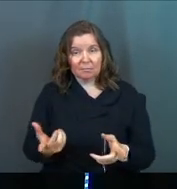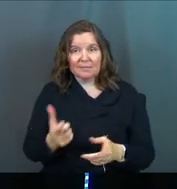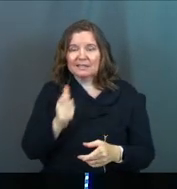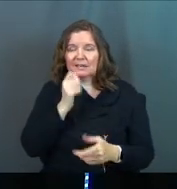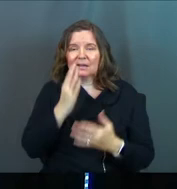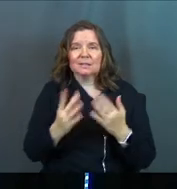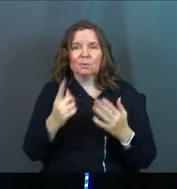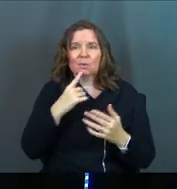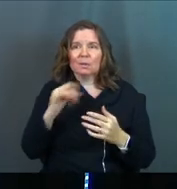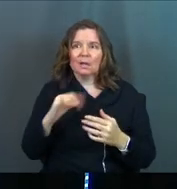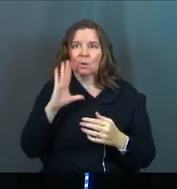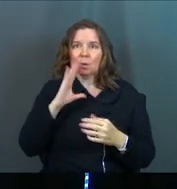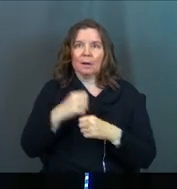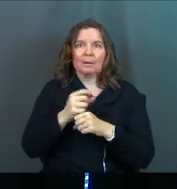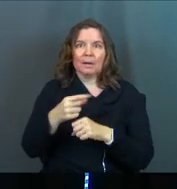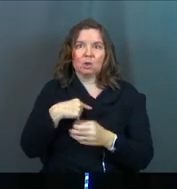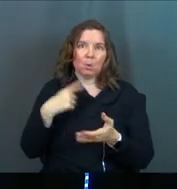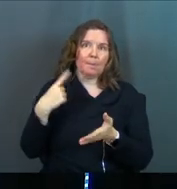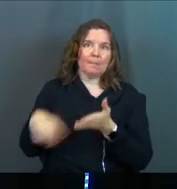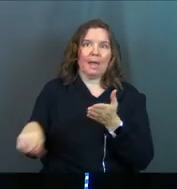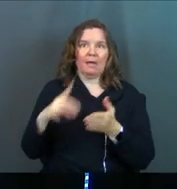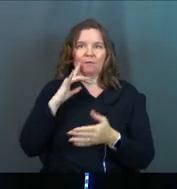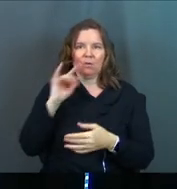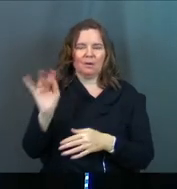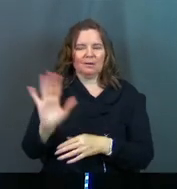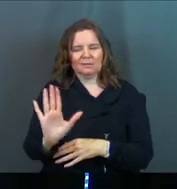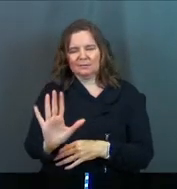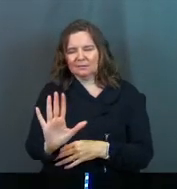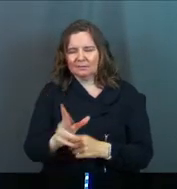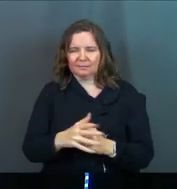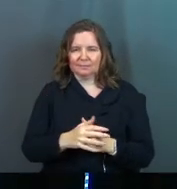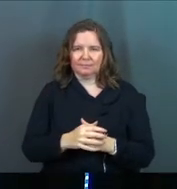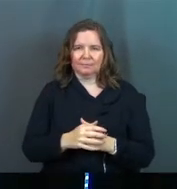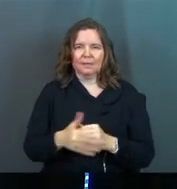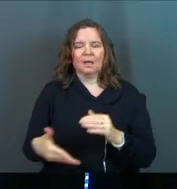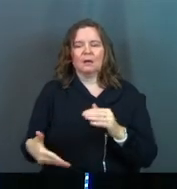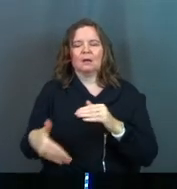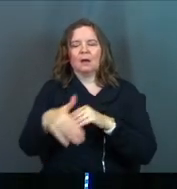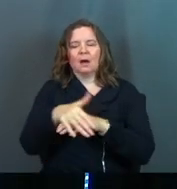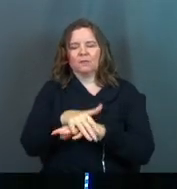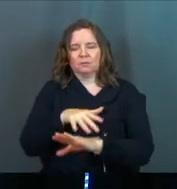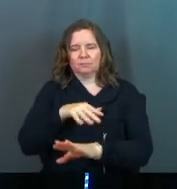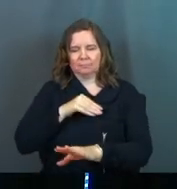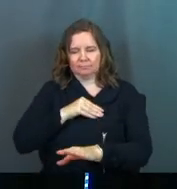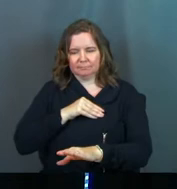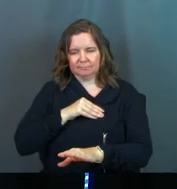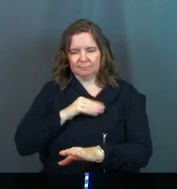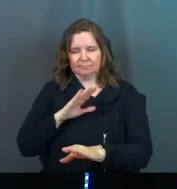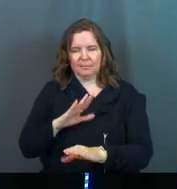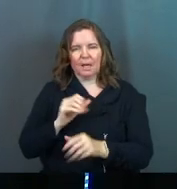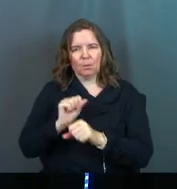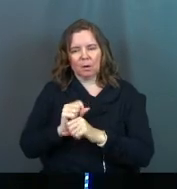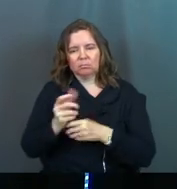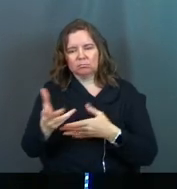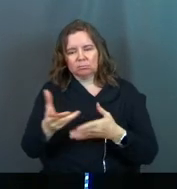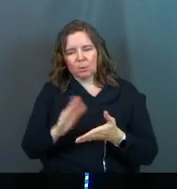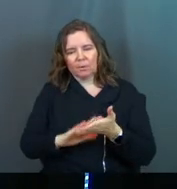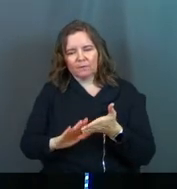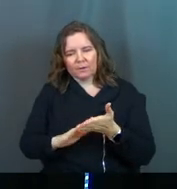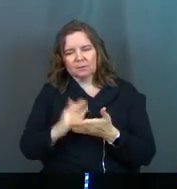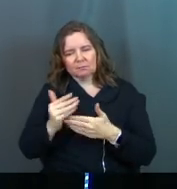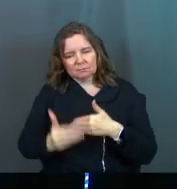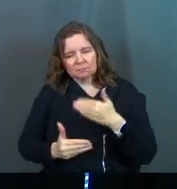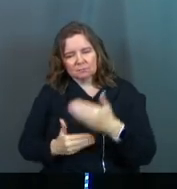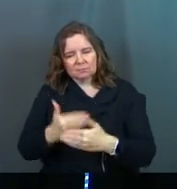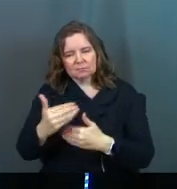Not somebody who's like going to make you pay for it. No, covers the offense. Like, we'll work through it. We'll forgive.